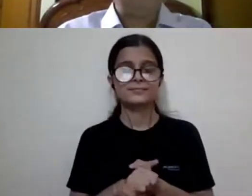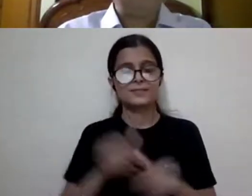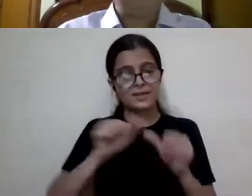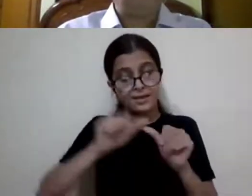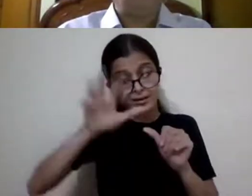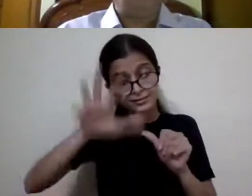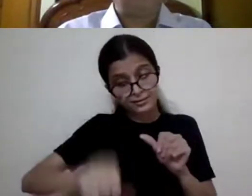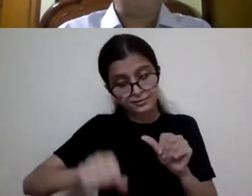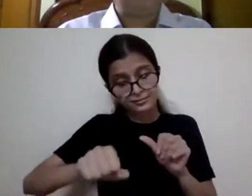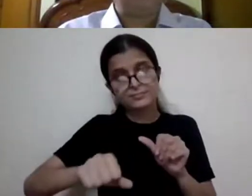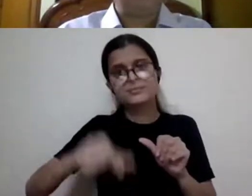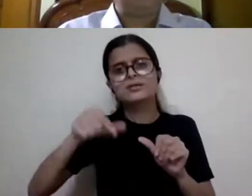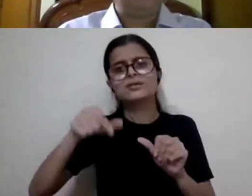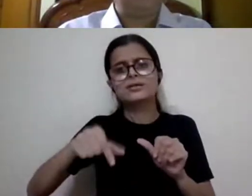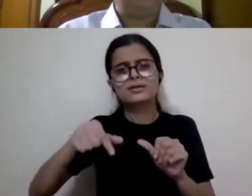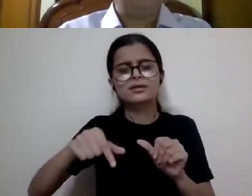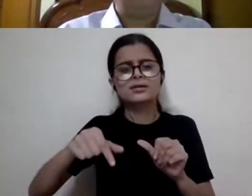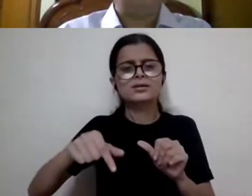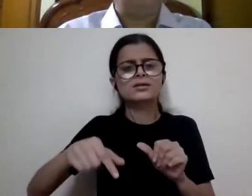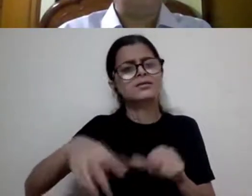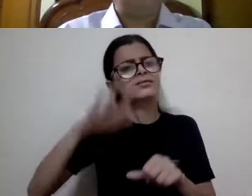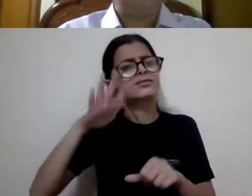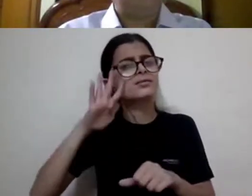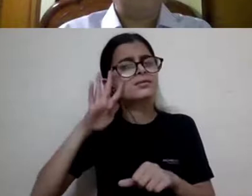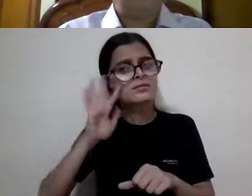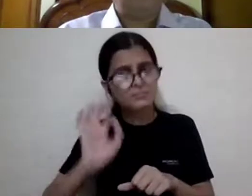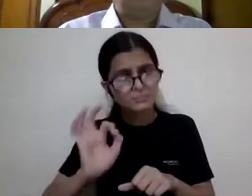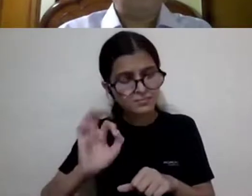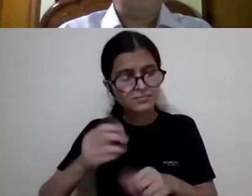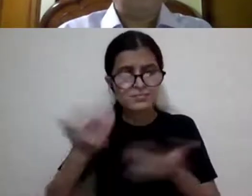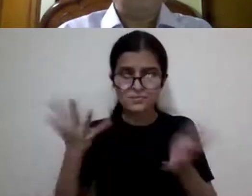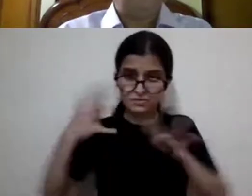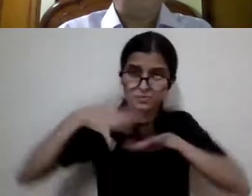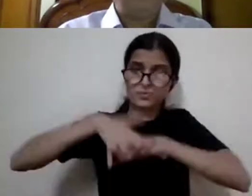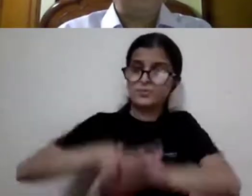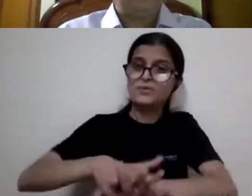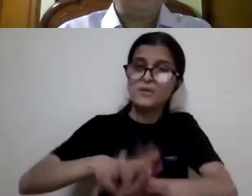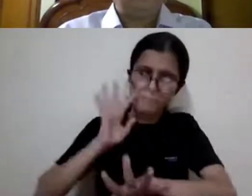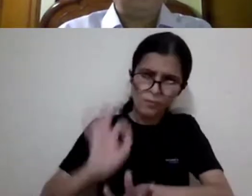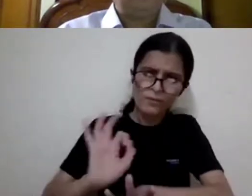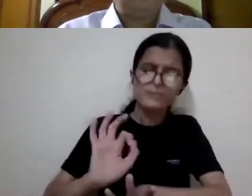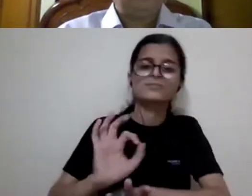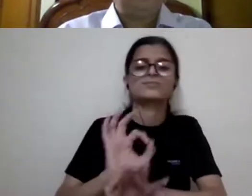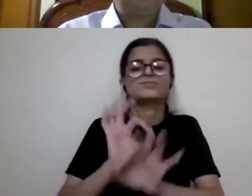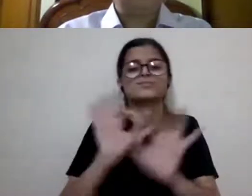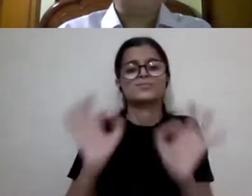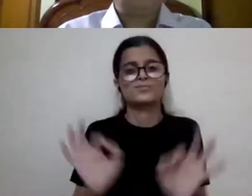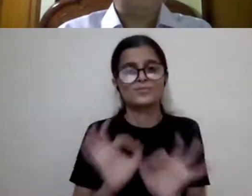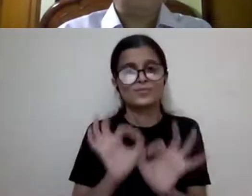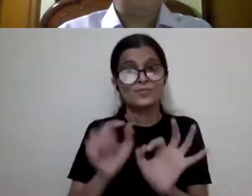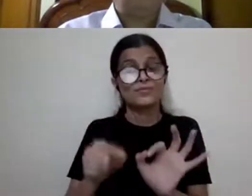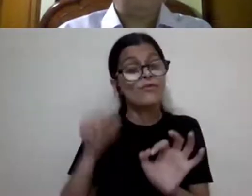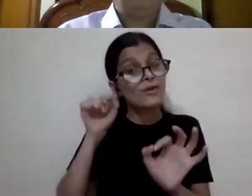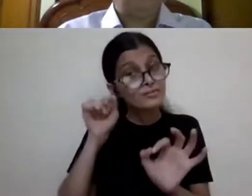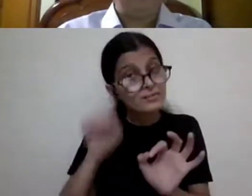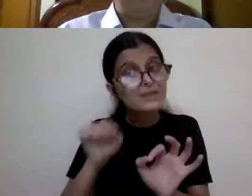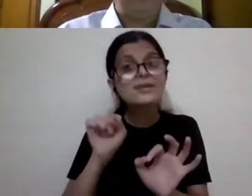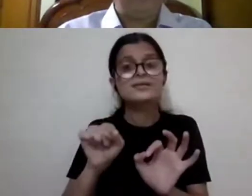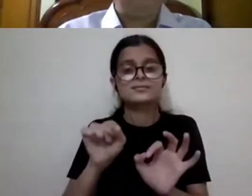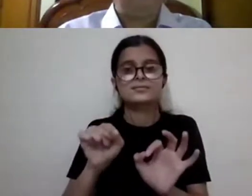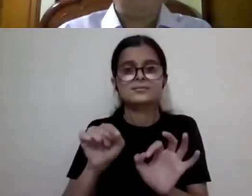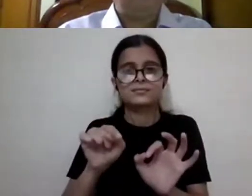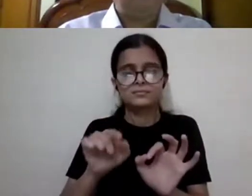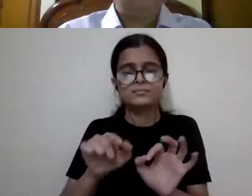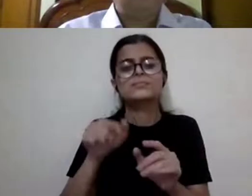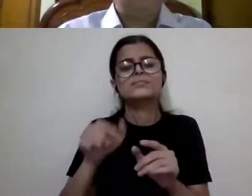is not necessarily inclusive. For it is, on the one